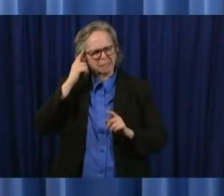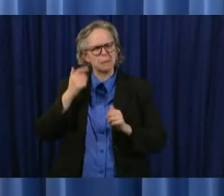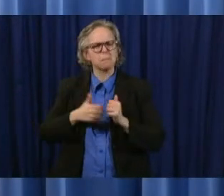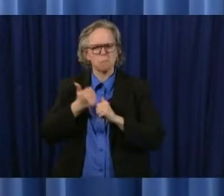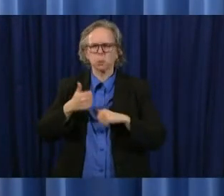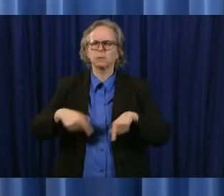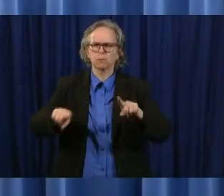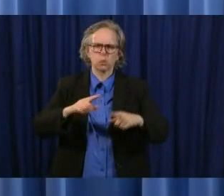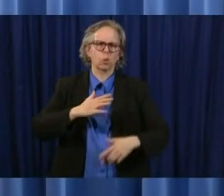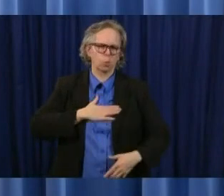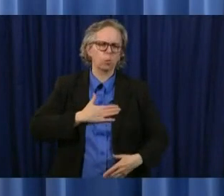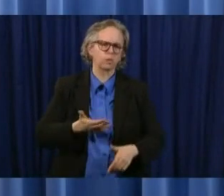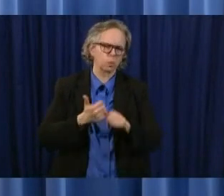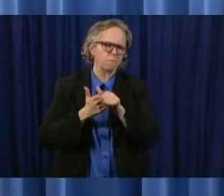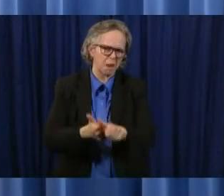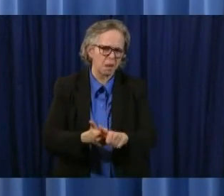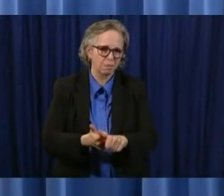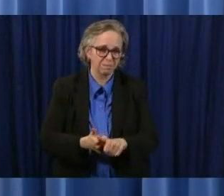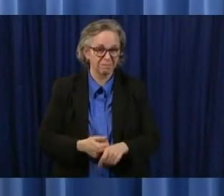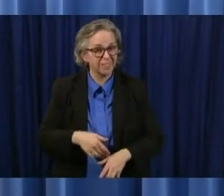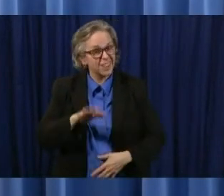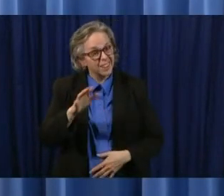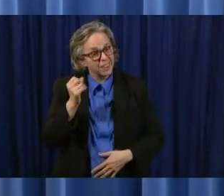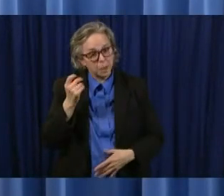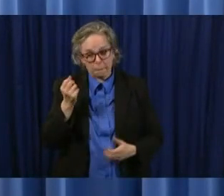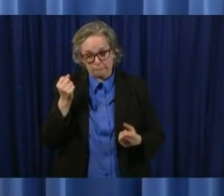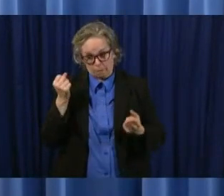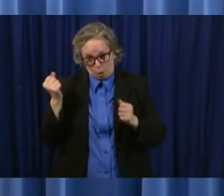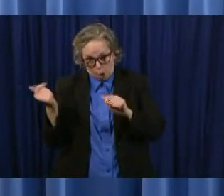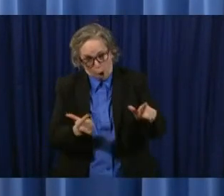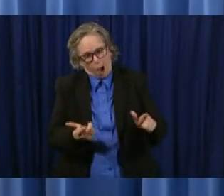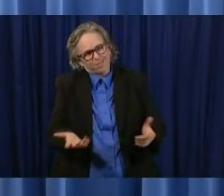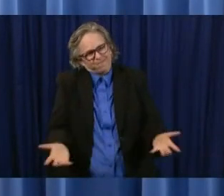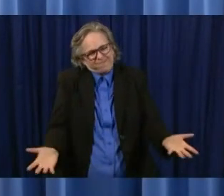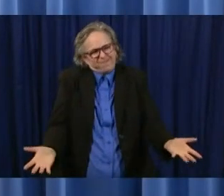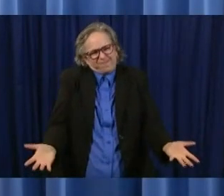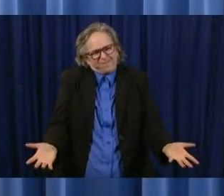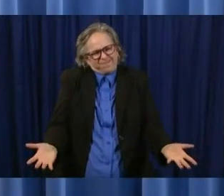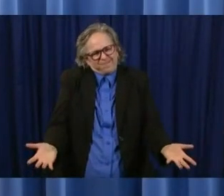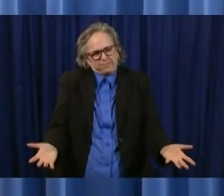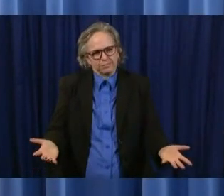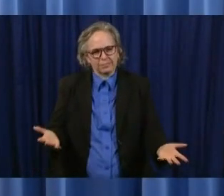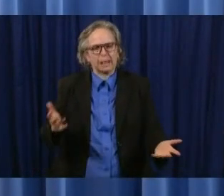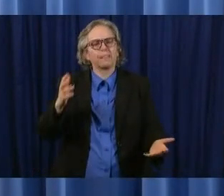but maybe maybe not all of it um and that's why we made the decision